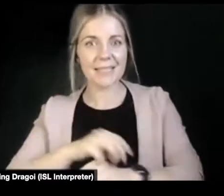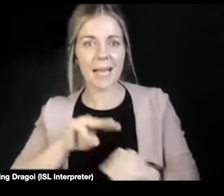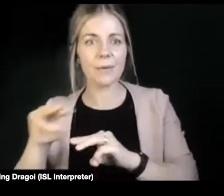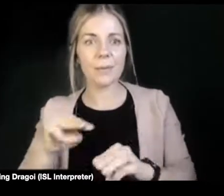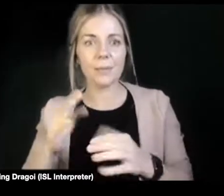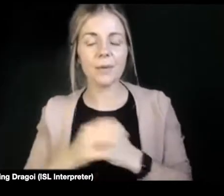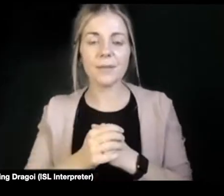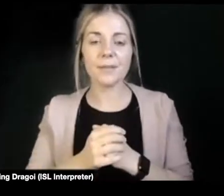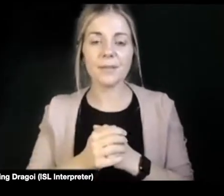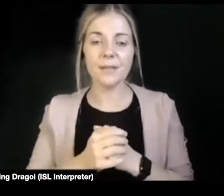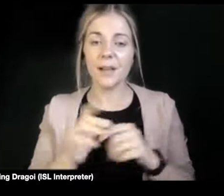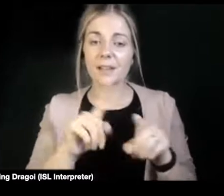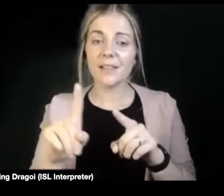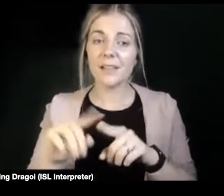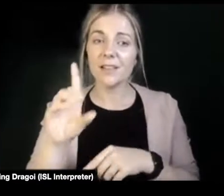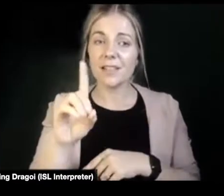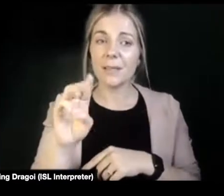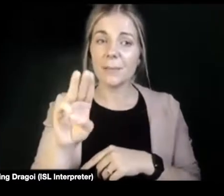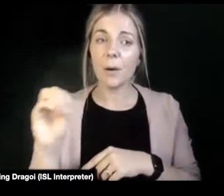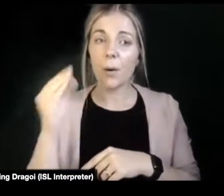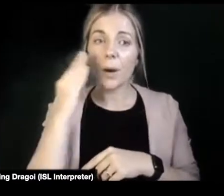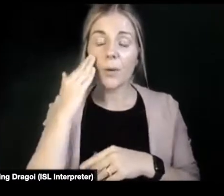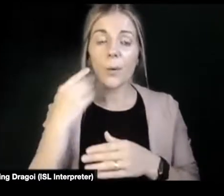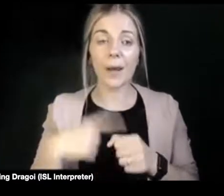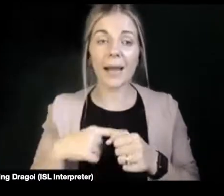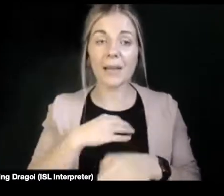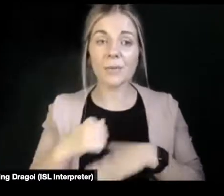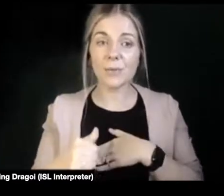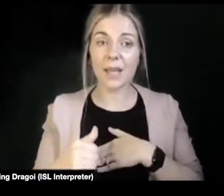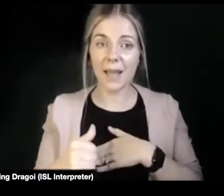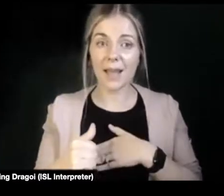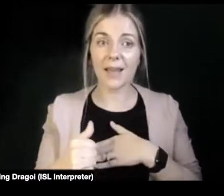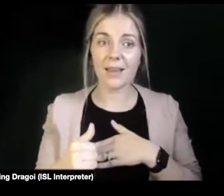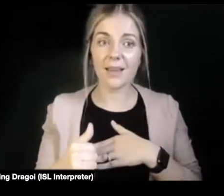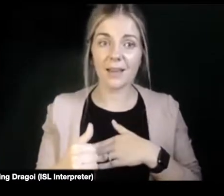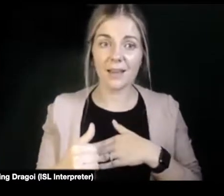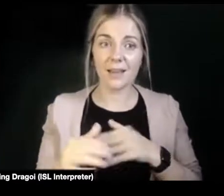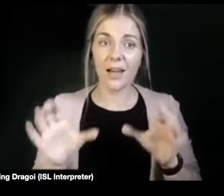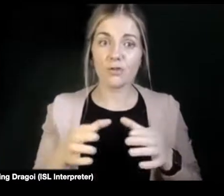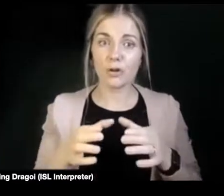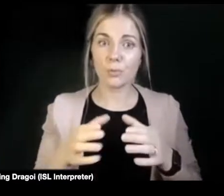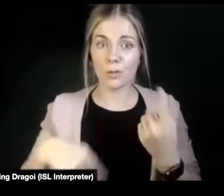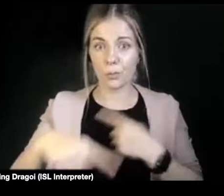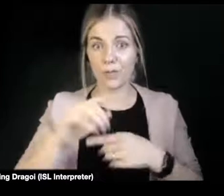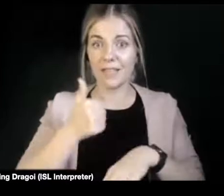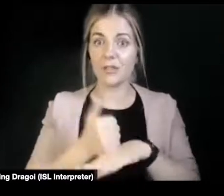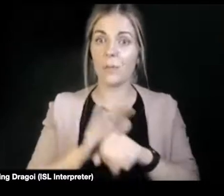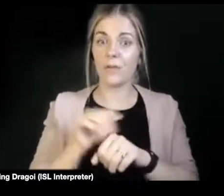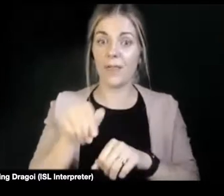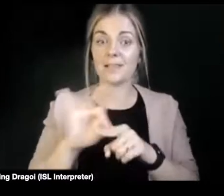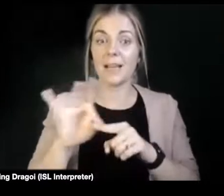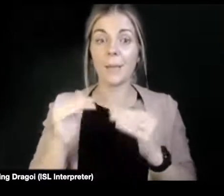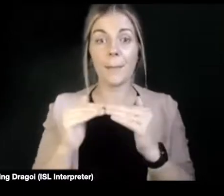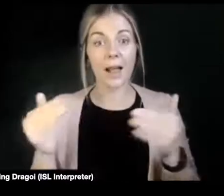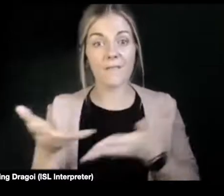...and again, like today, all those groups providing those talk home. And with that